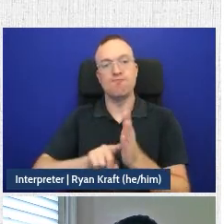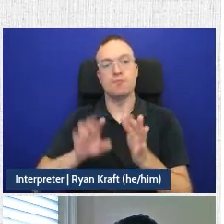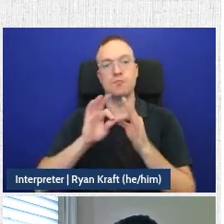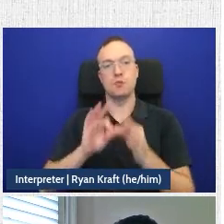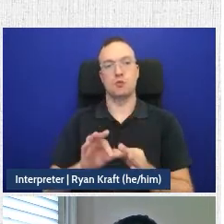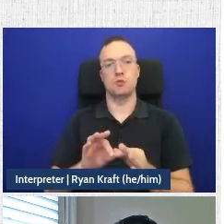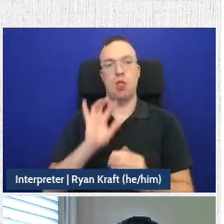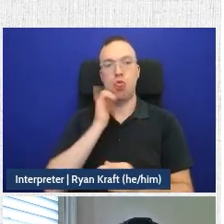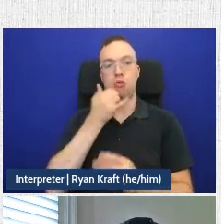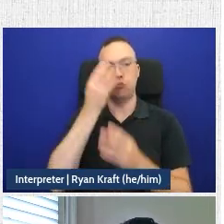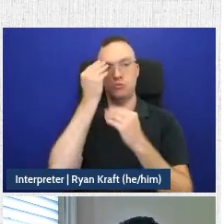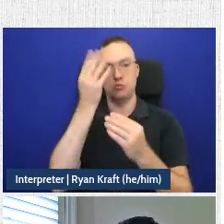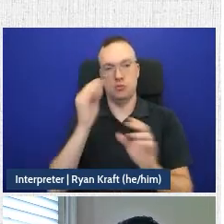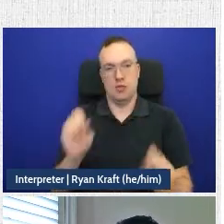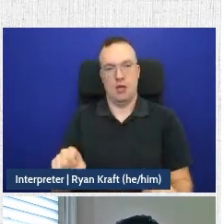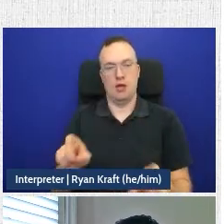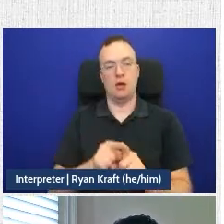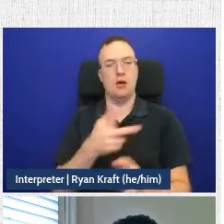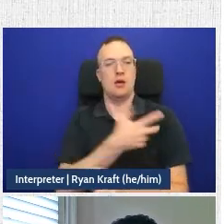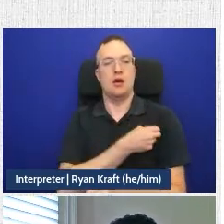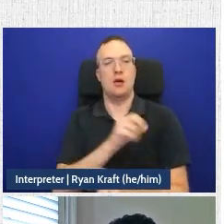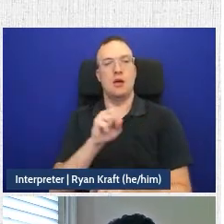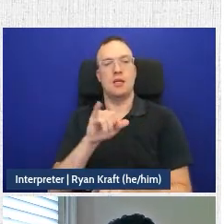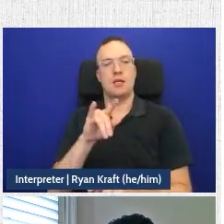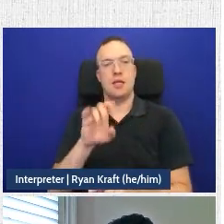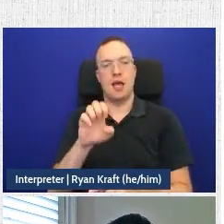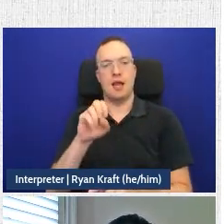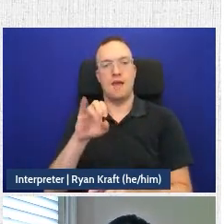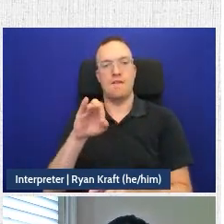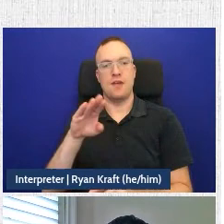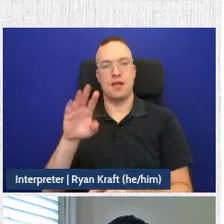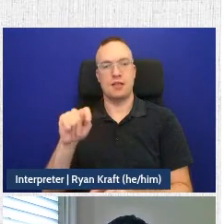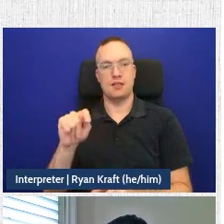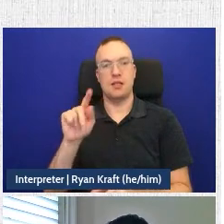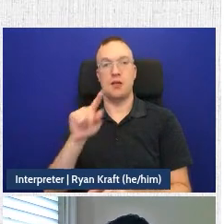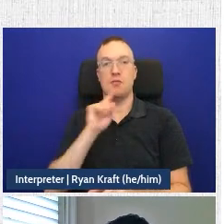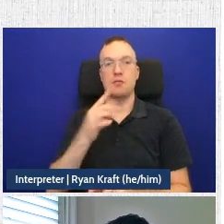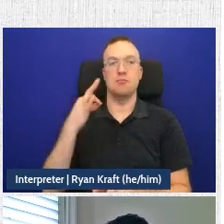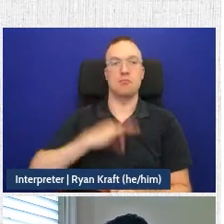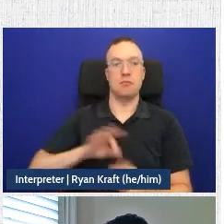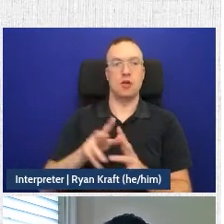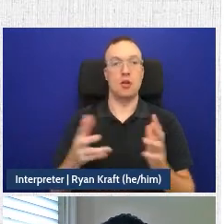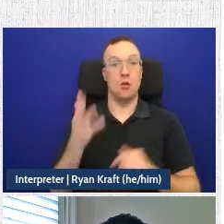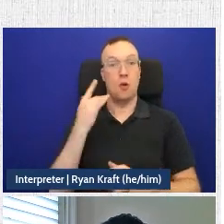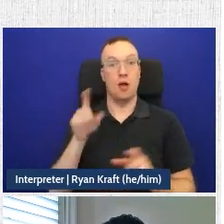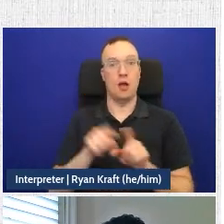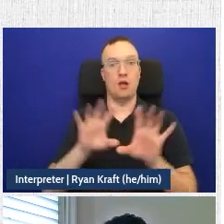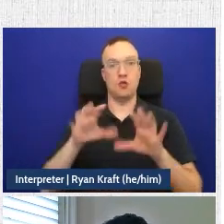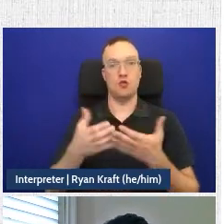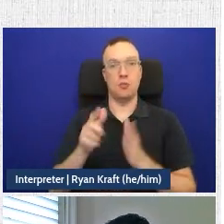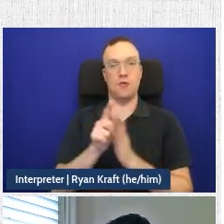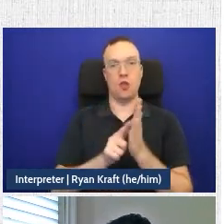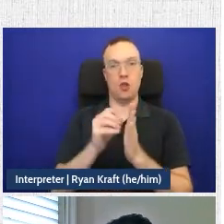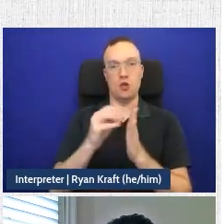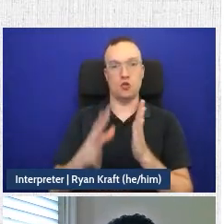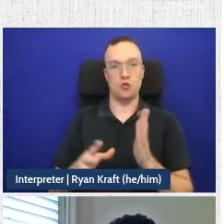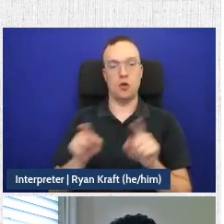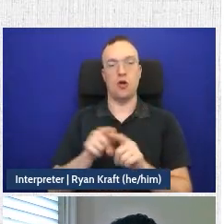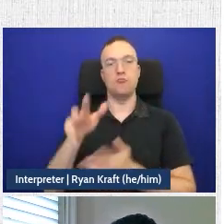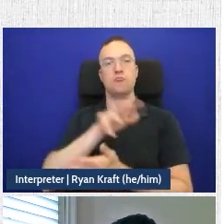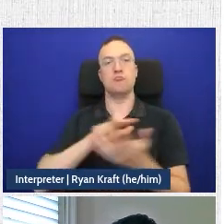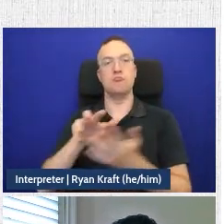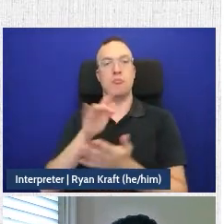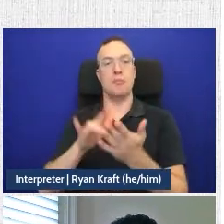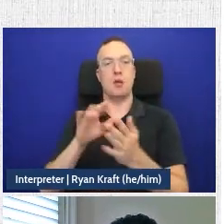misinformation and vaccine side effects. And this is extremely useful because as a group of law students and a mixed group of medical